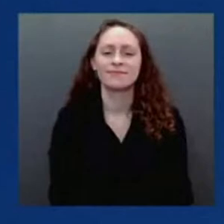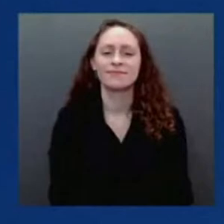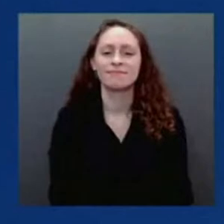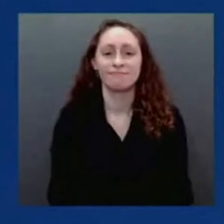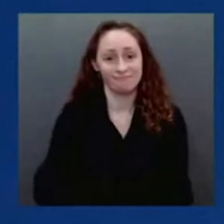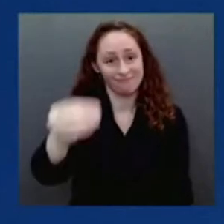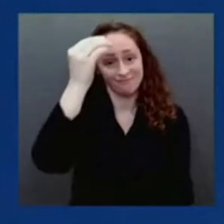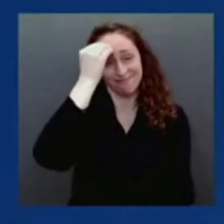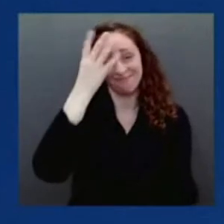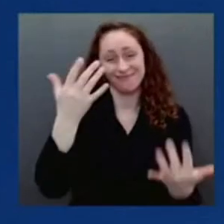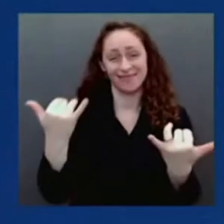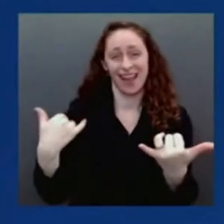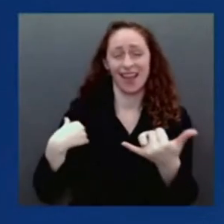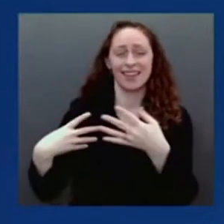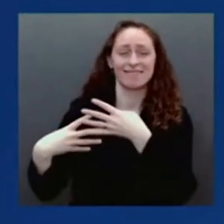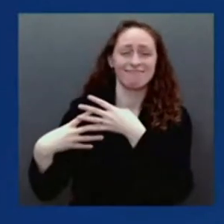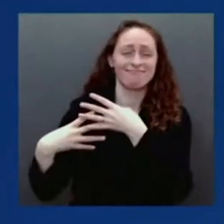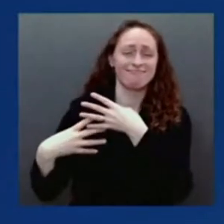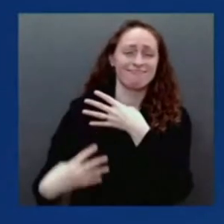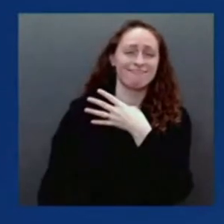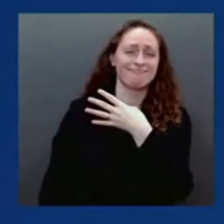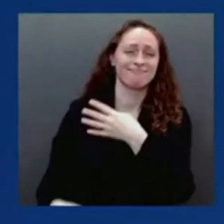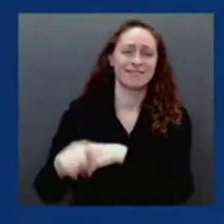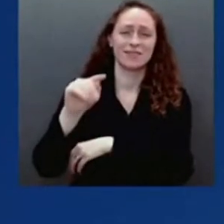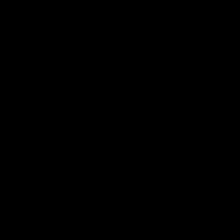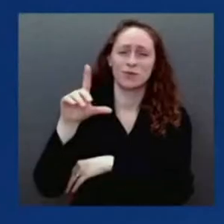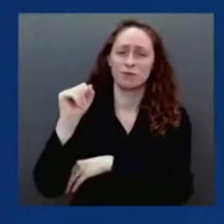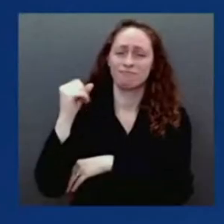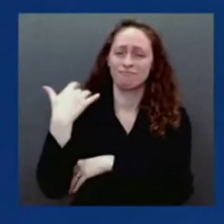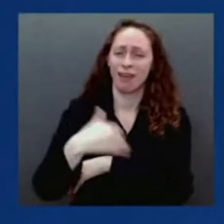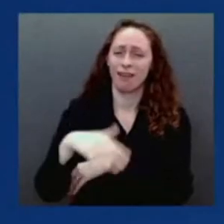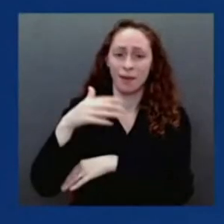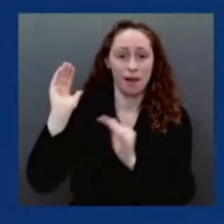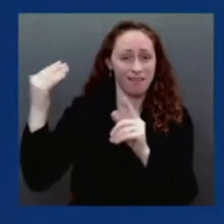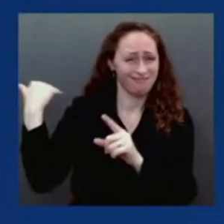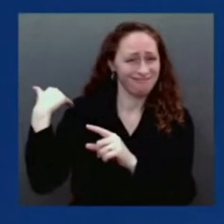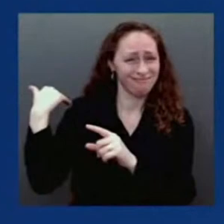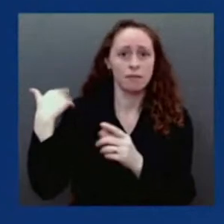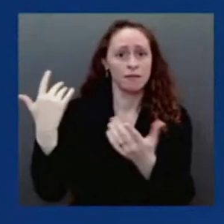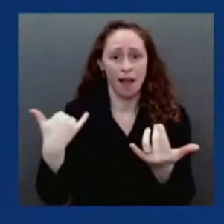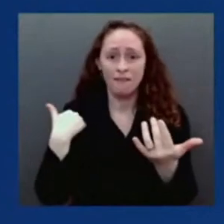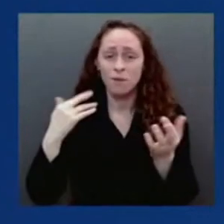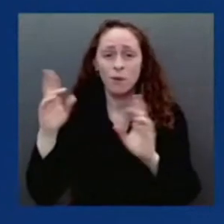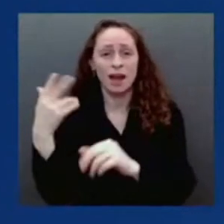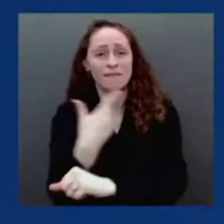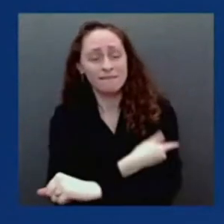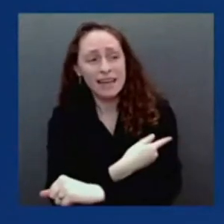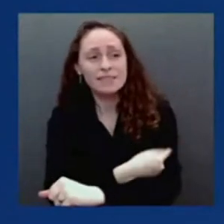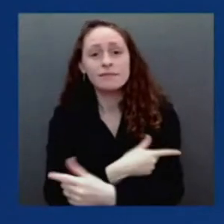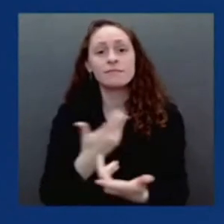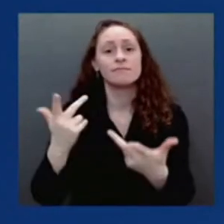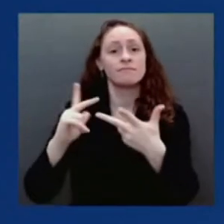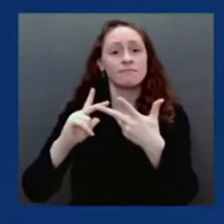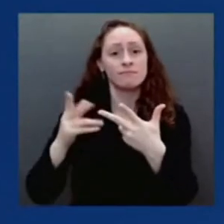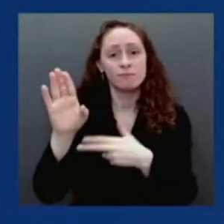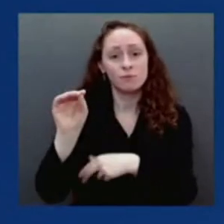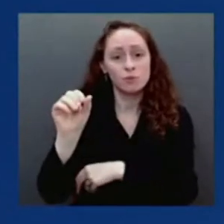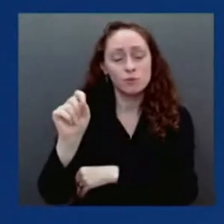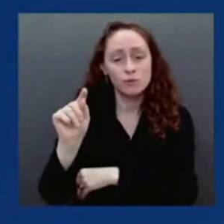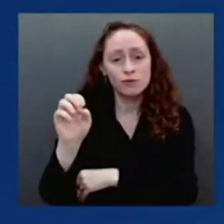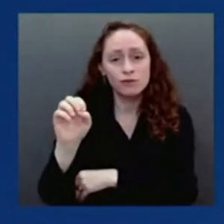Vaccines and booster shots. Convenient testing options. Free, high-quality masks.